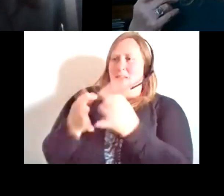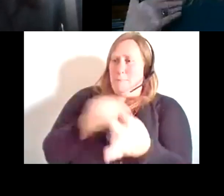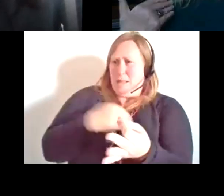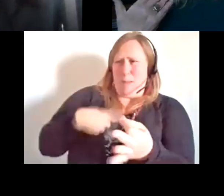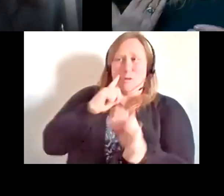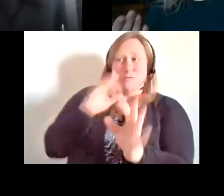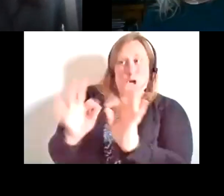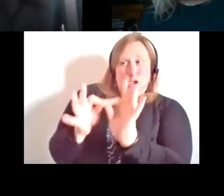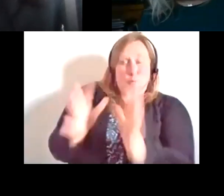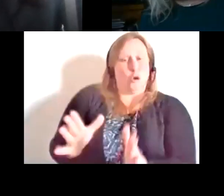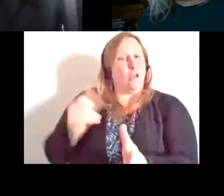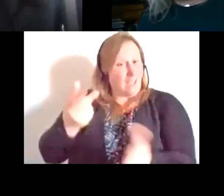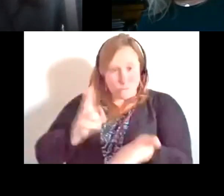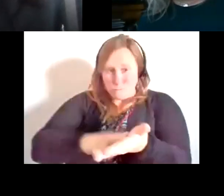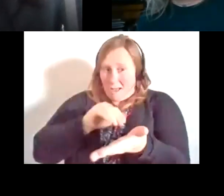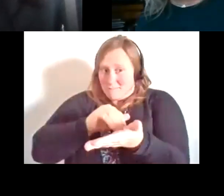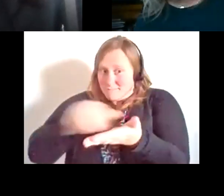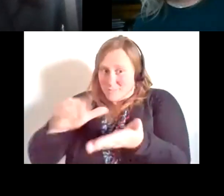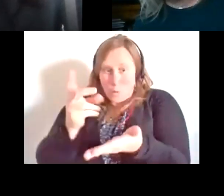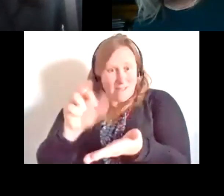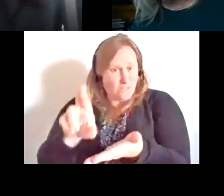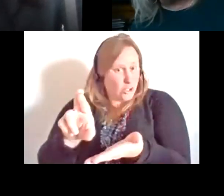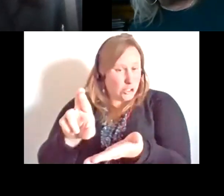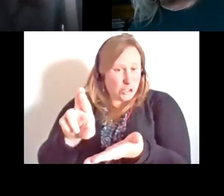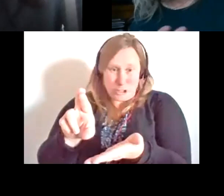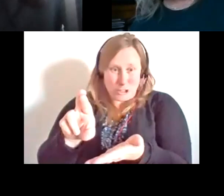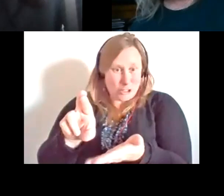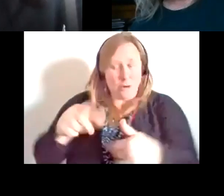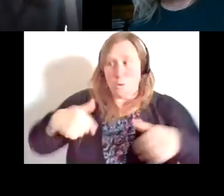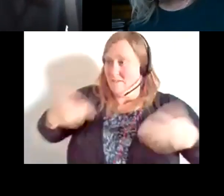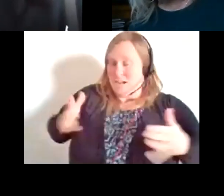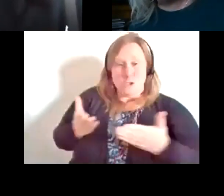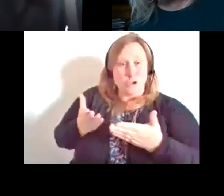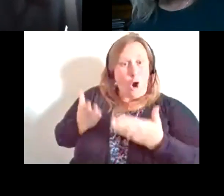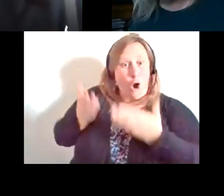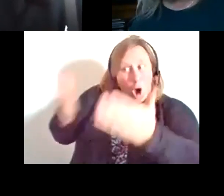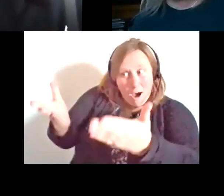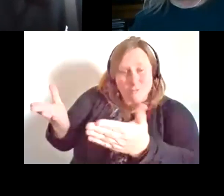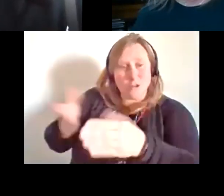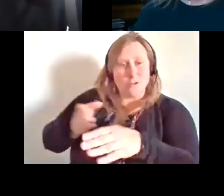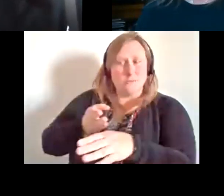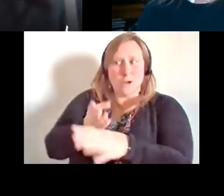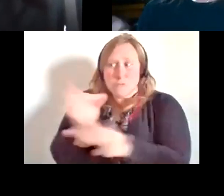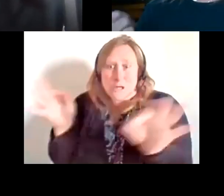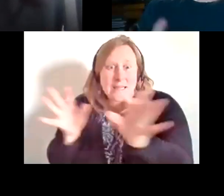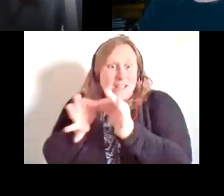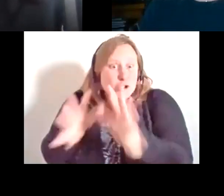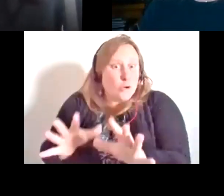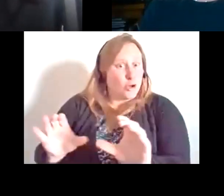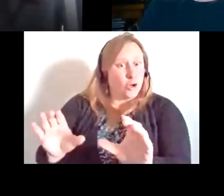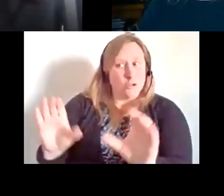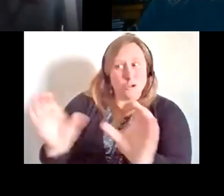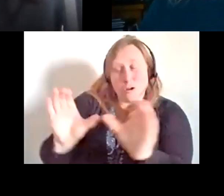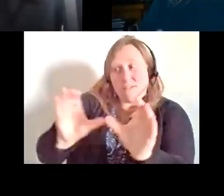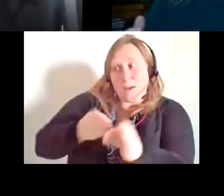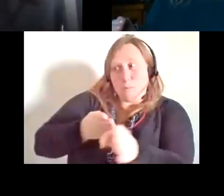they have been offered the services of a professional interpreter, free of charge, and they have denied it.